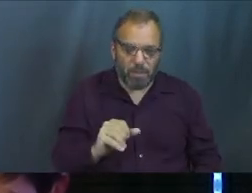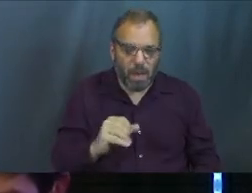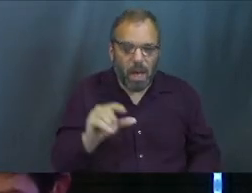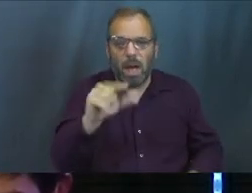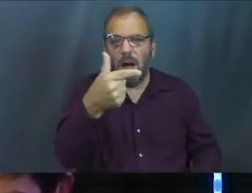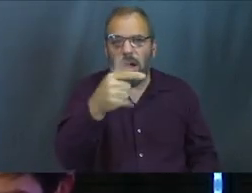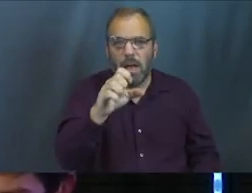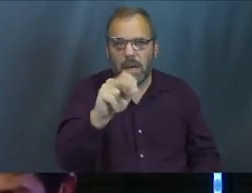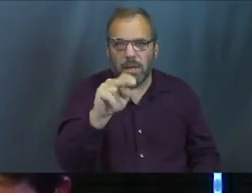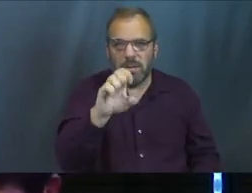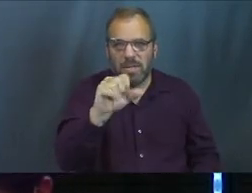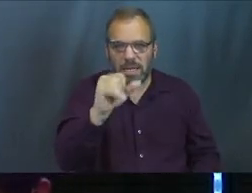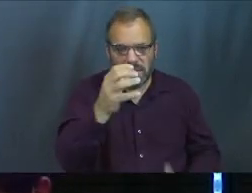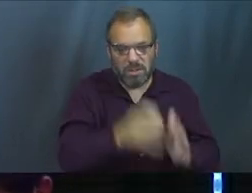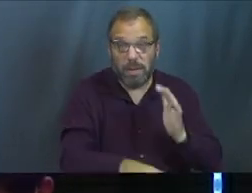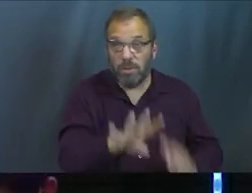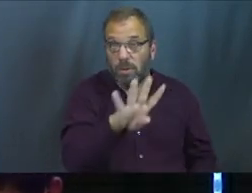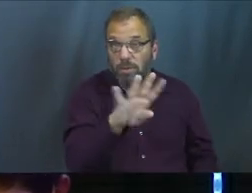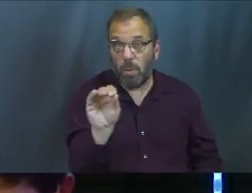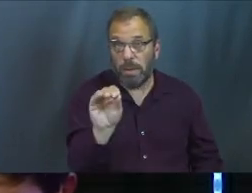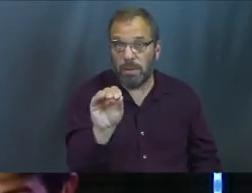Genesis 48,